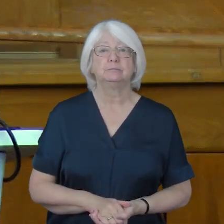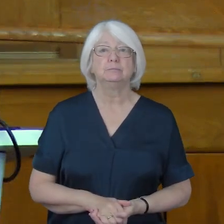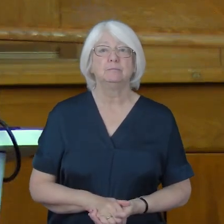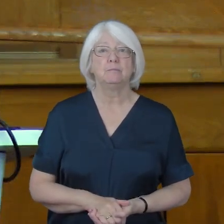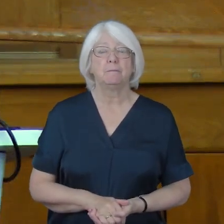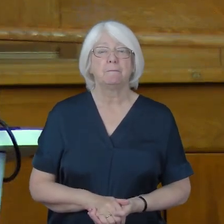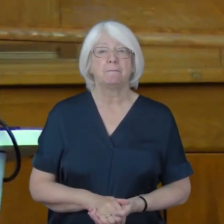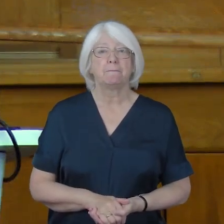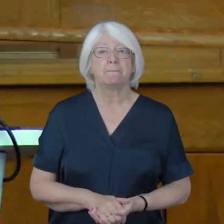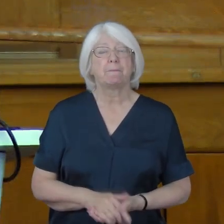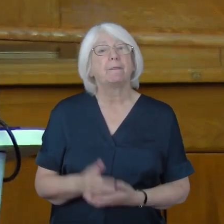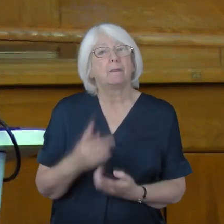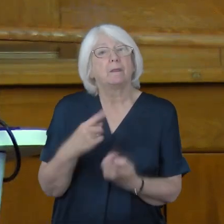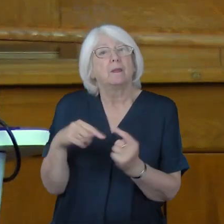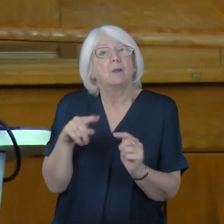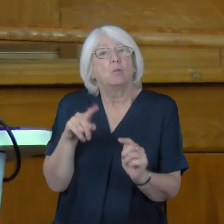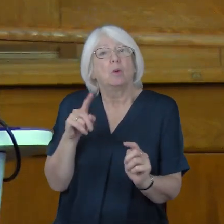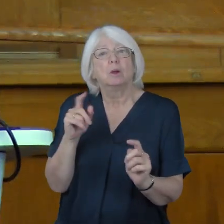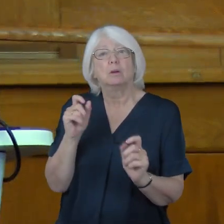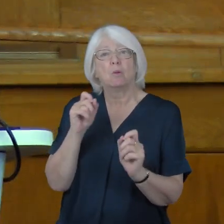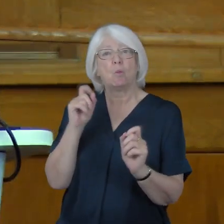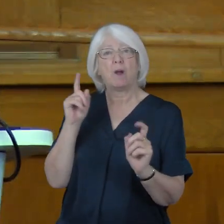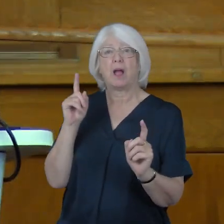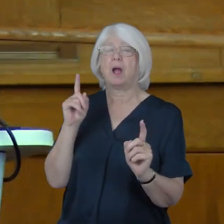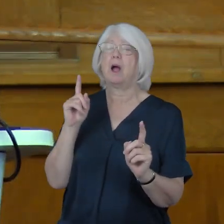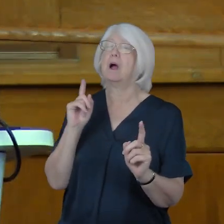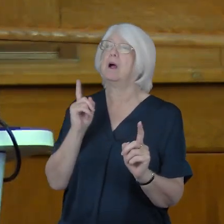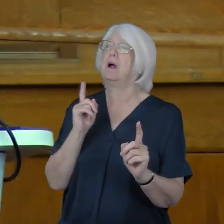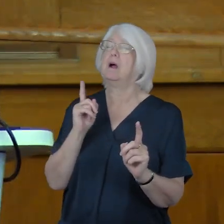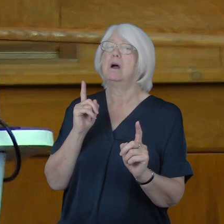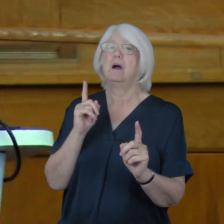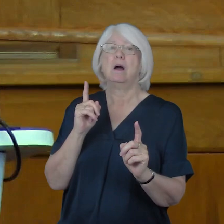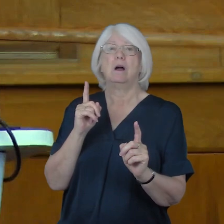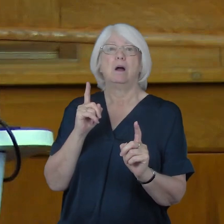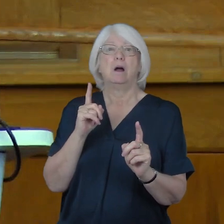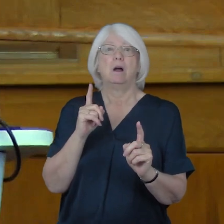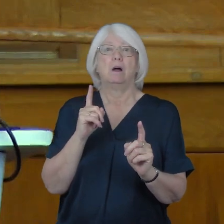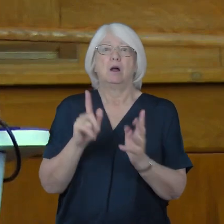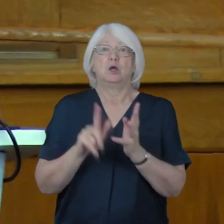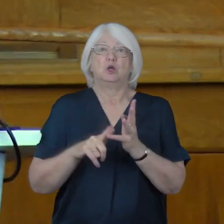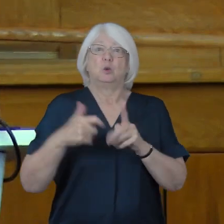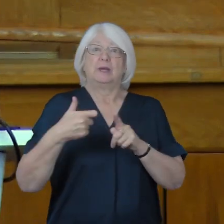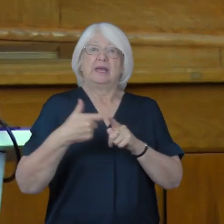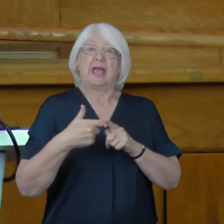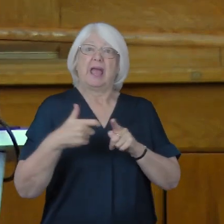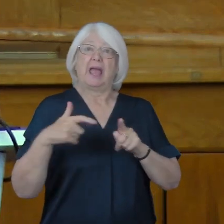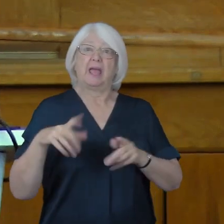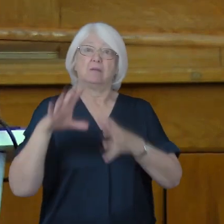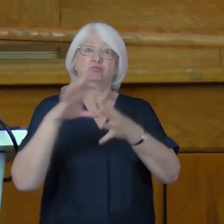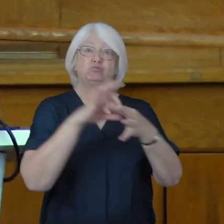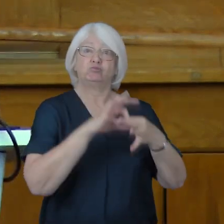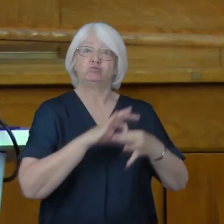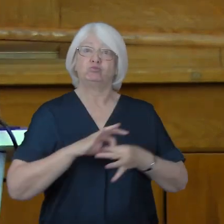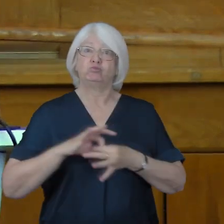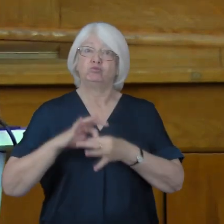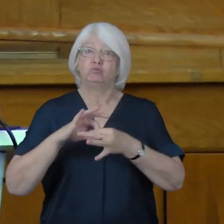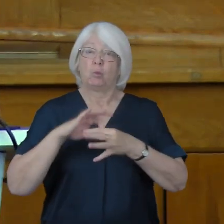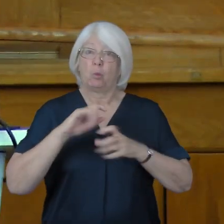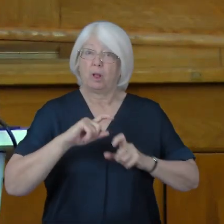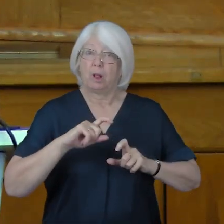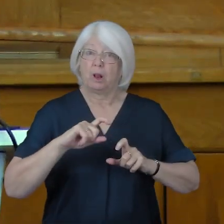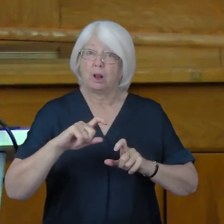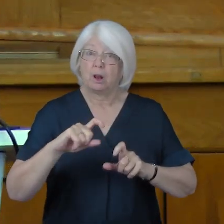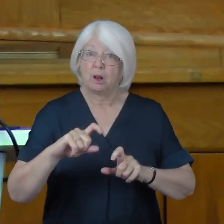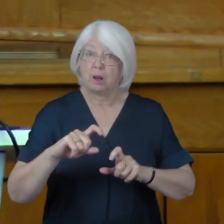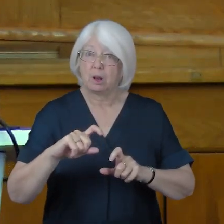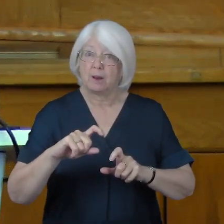We are aware of questions about the very union of our united kingdom. And we